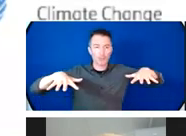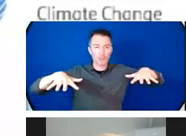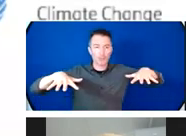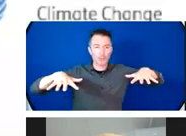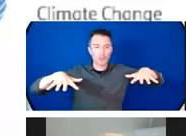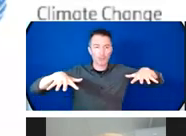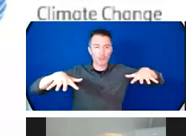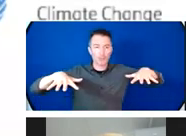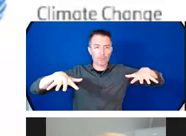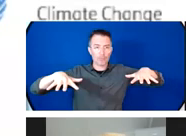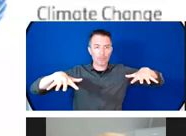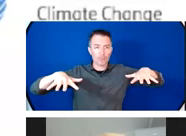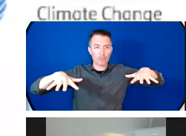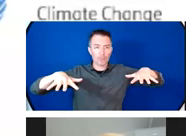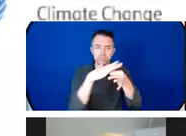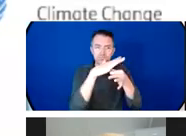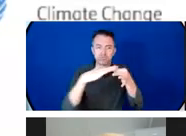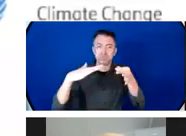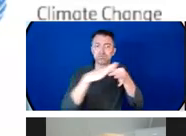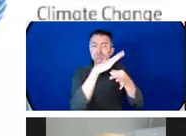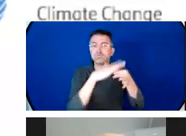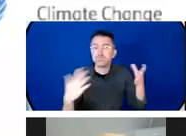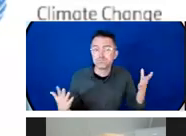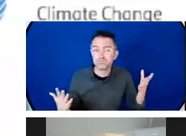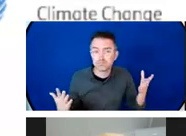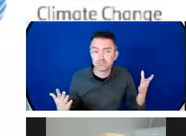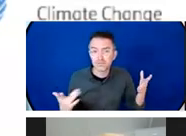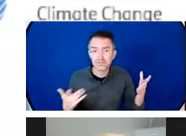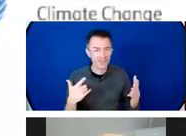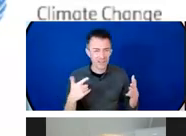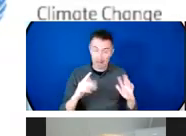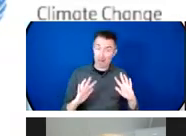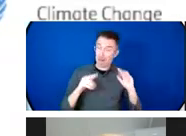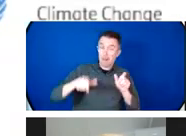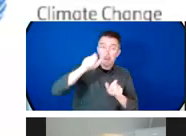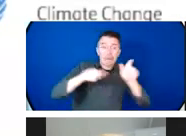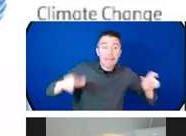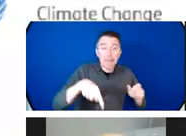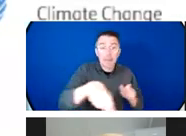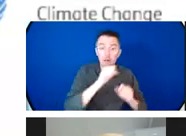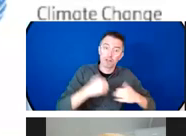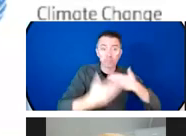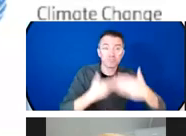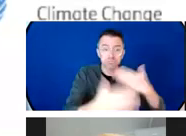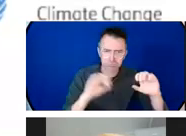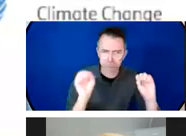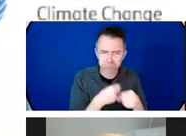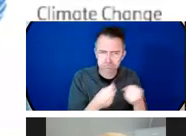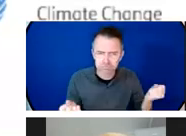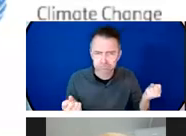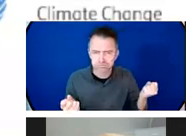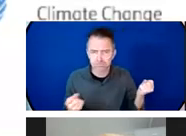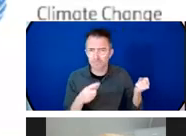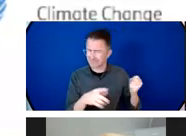communities and nations that can easily paralyze small economies.